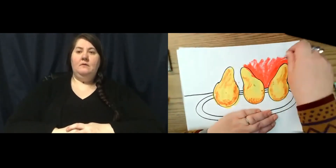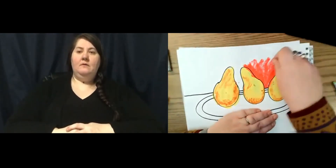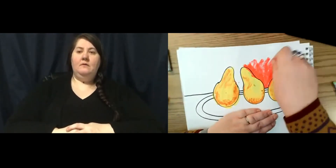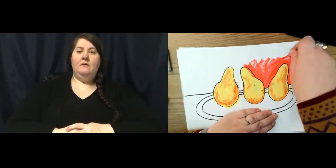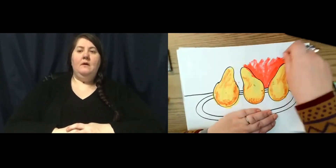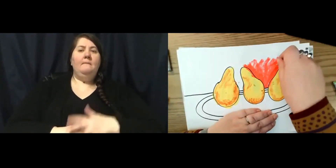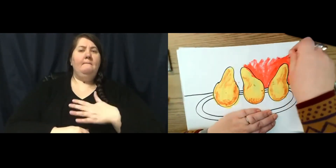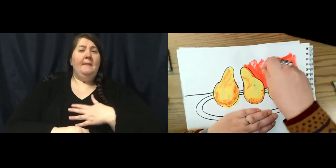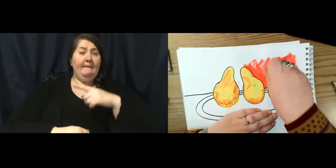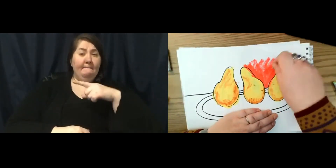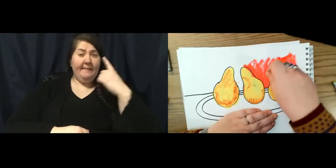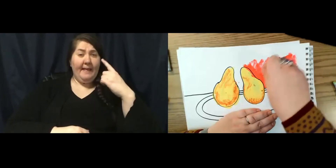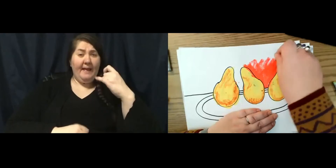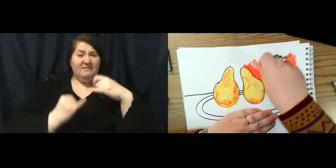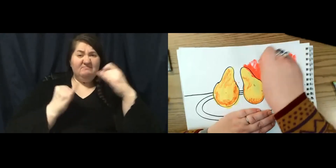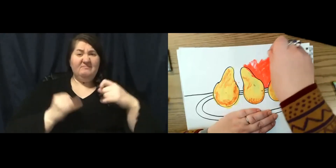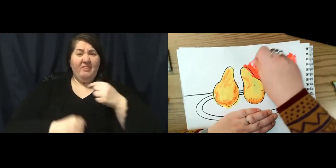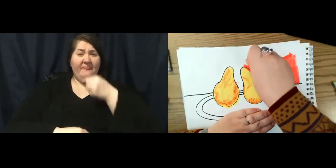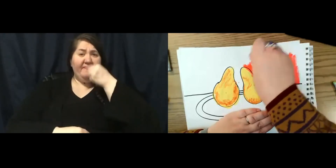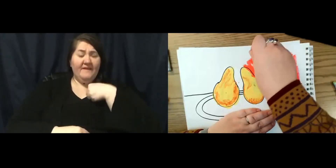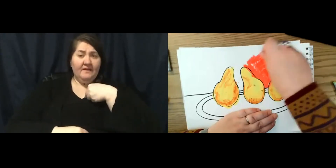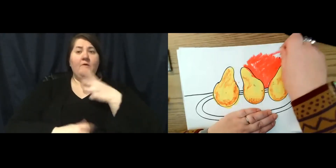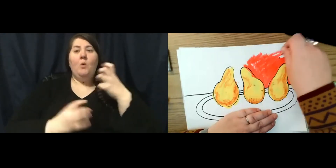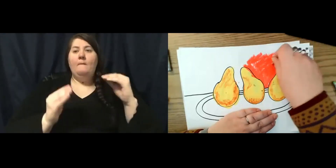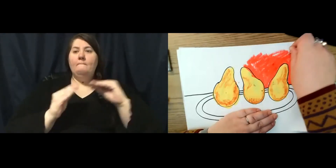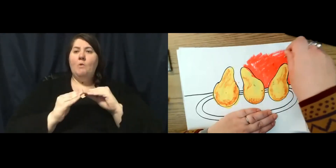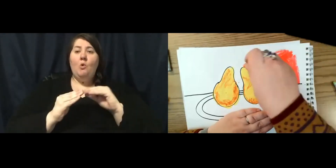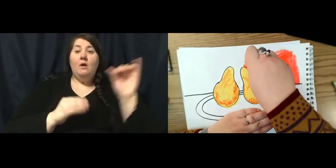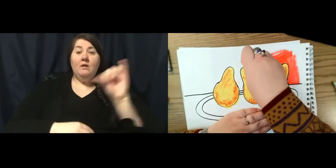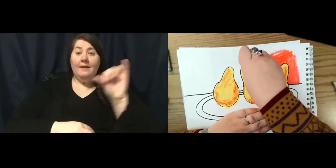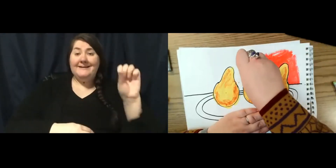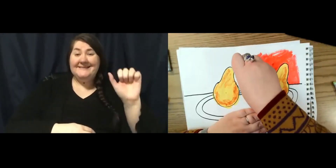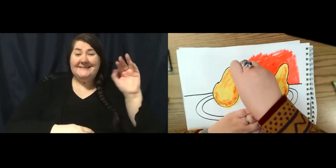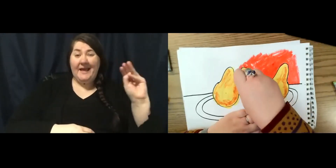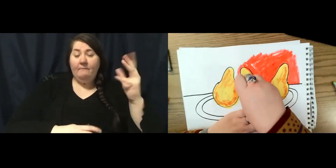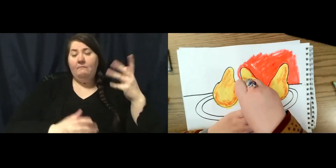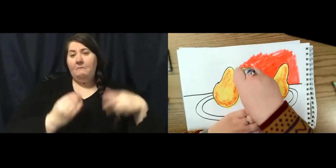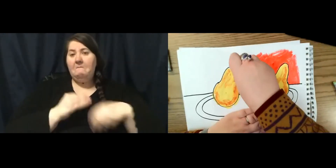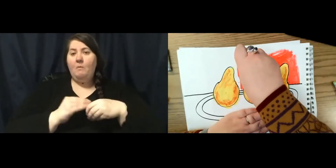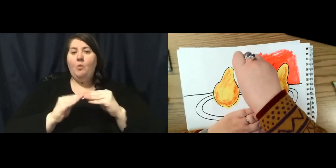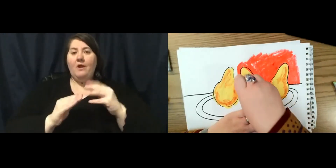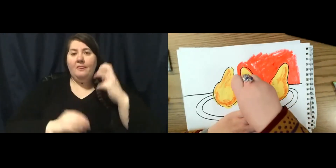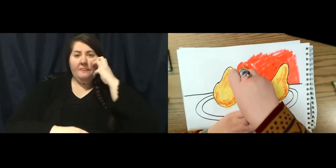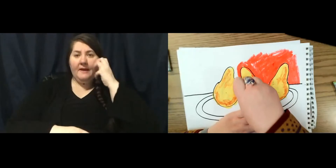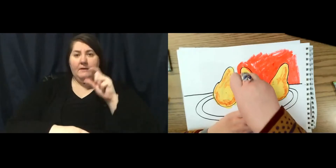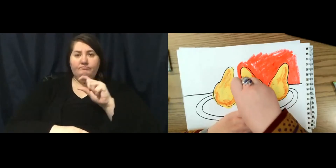thin. If I wanted to be more like Sam, I might add thicker black lines.